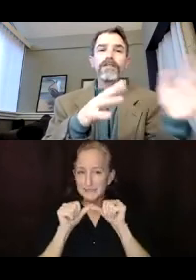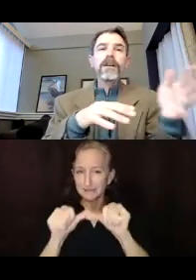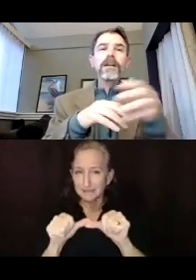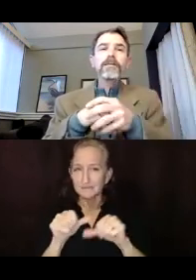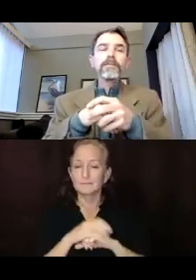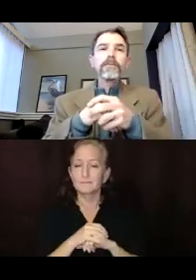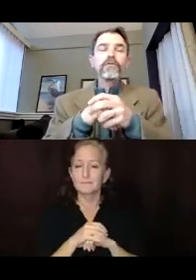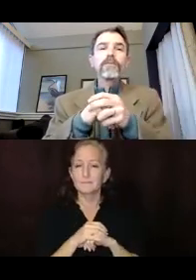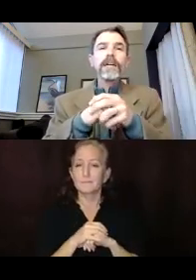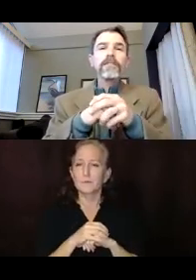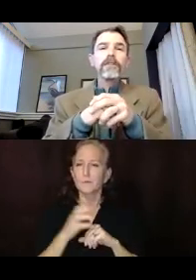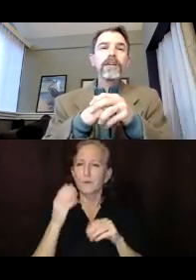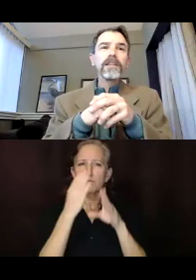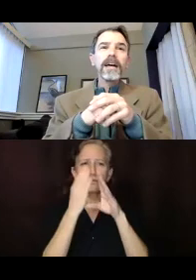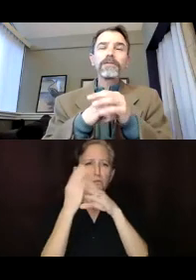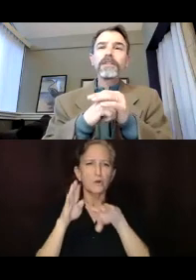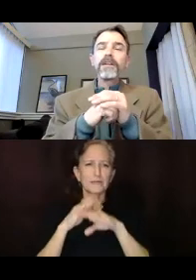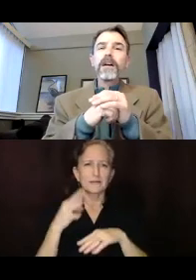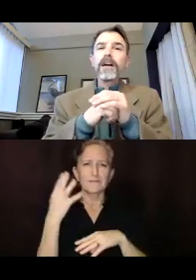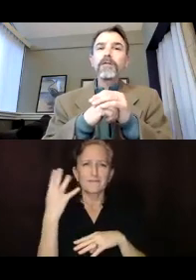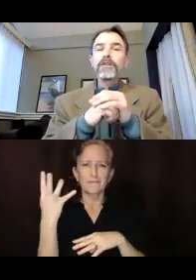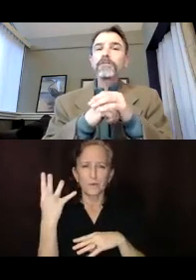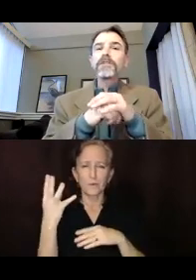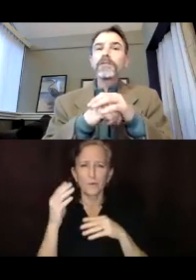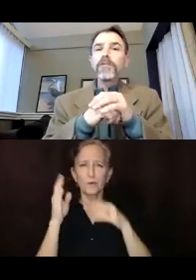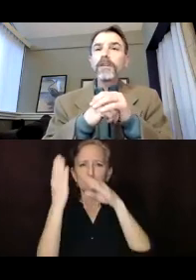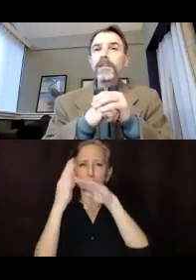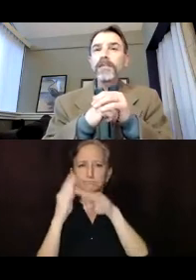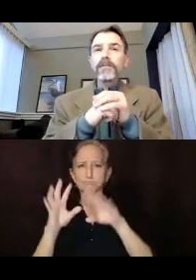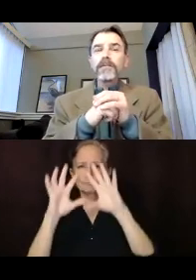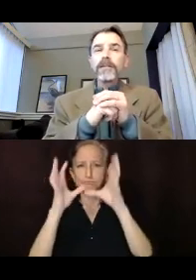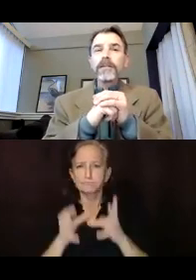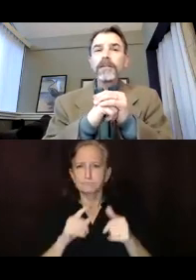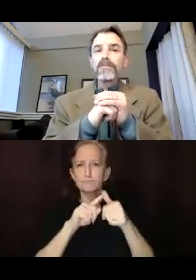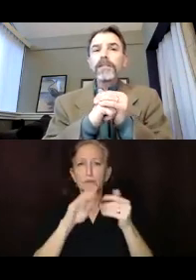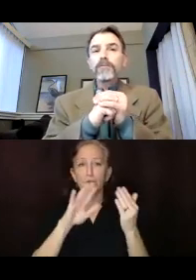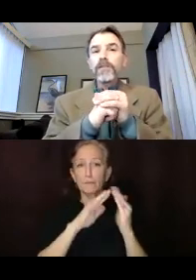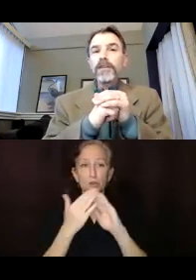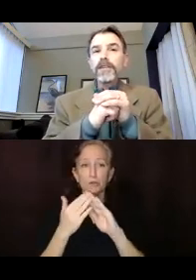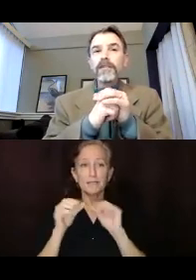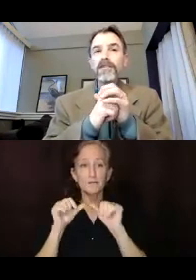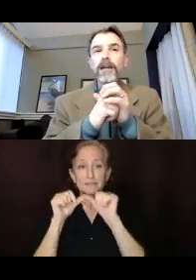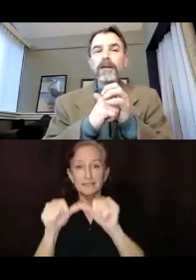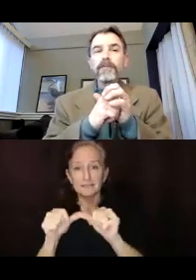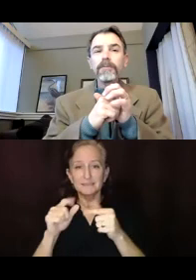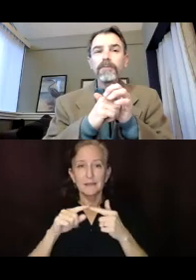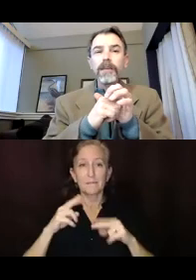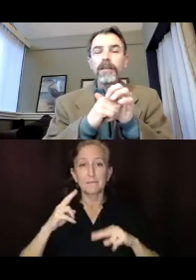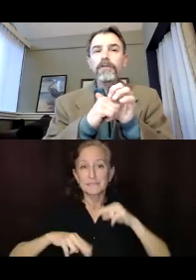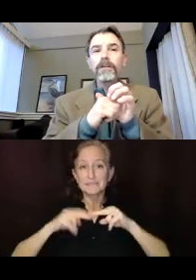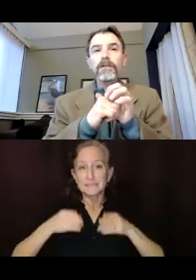um, four buckets that are on the left, uh, around community resilience, building resilience, um,